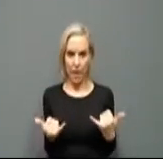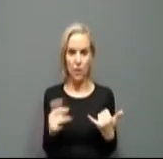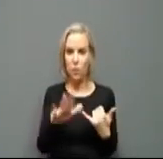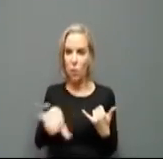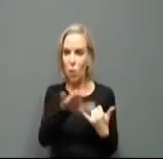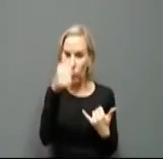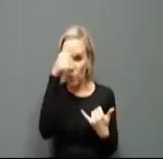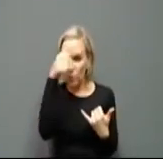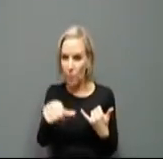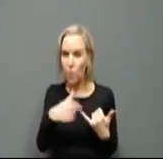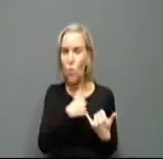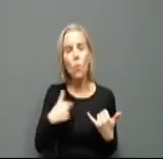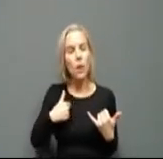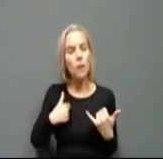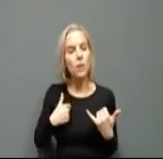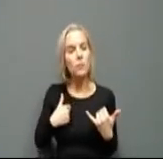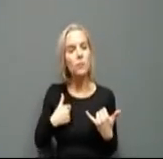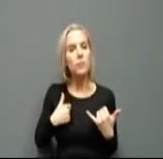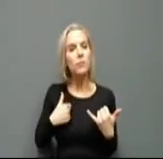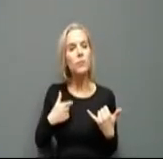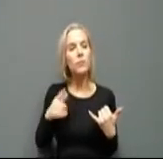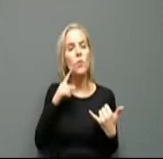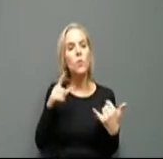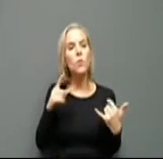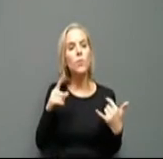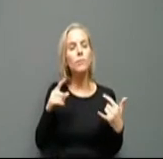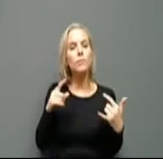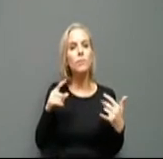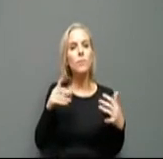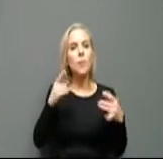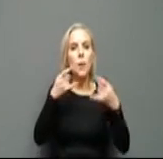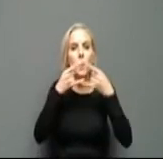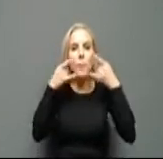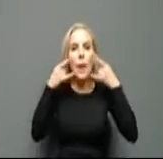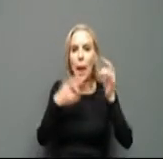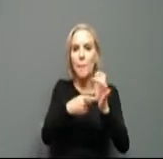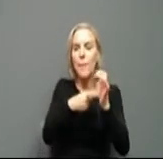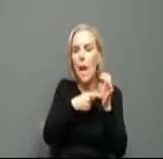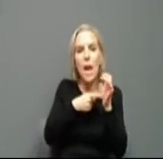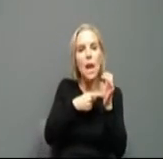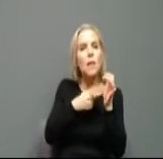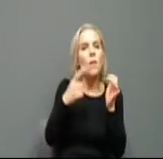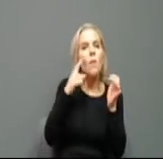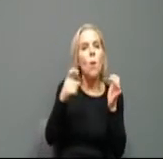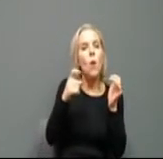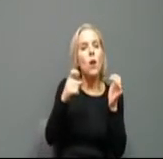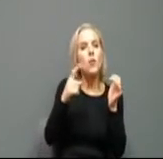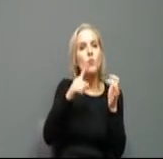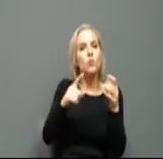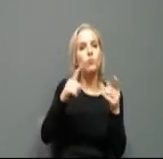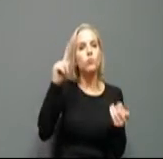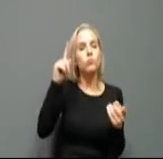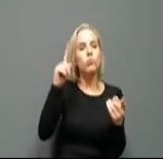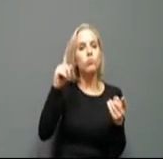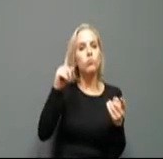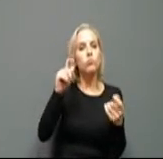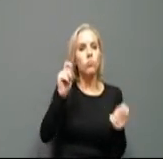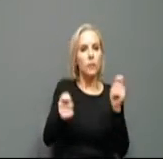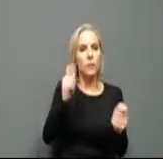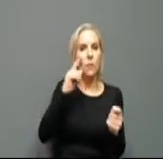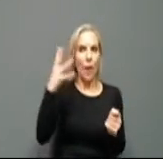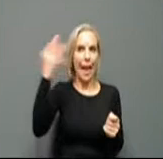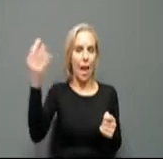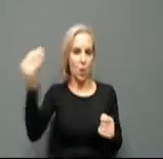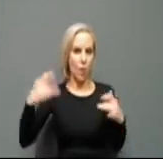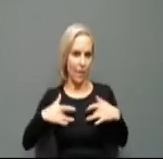were able to ease our mask mandate, not just for the outdoor events, but when a group, a small group